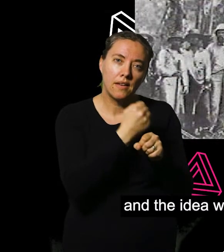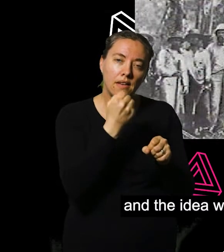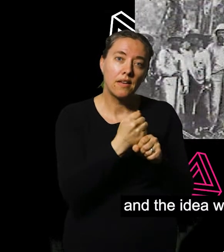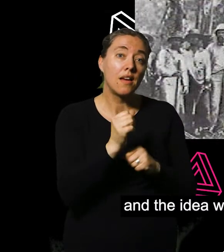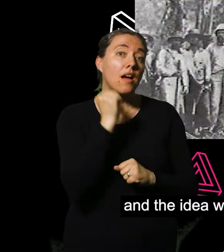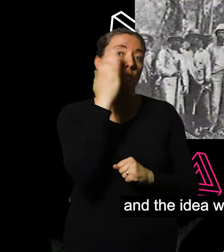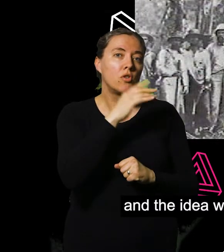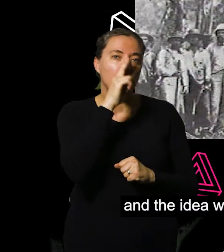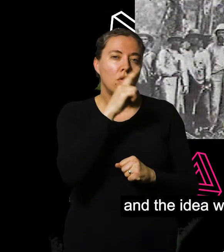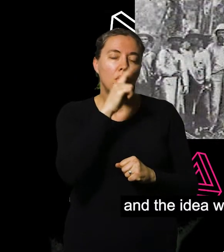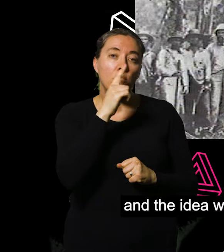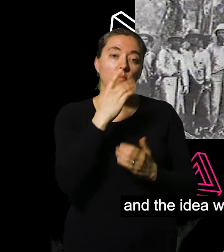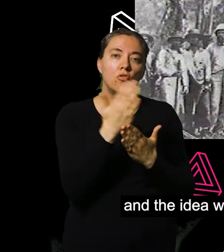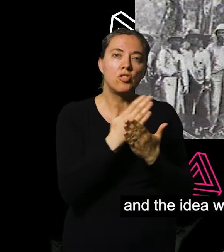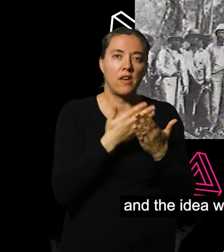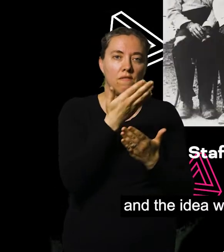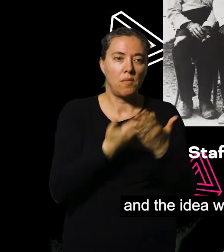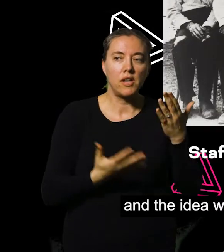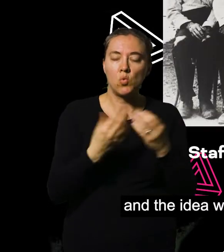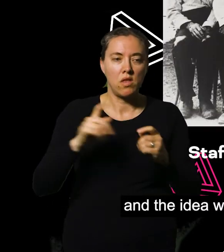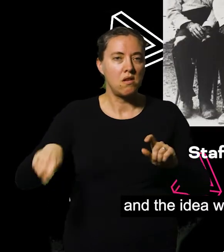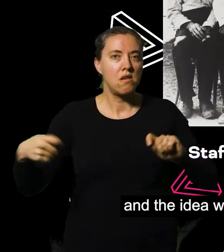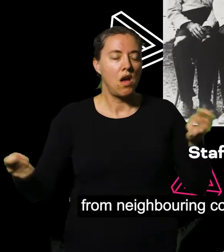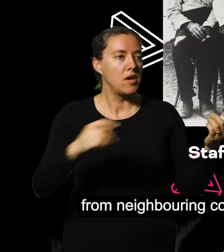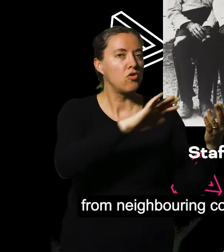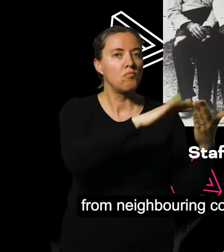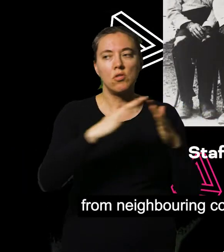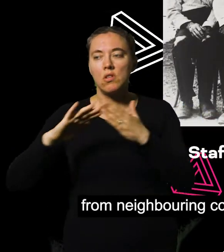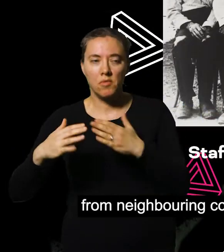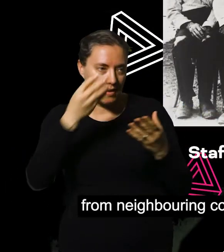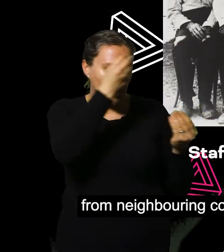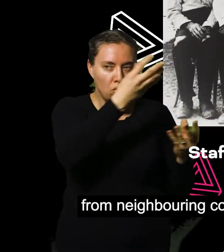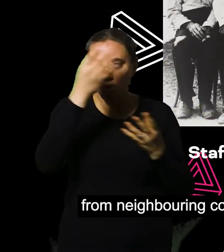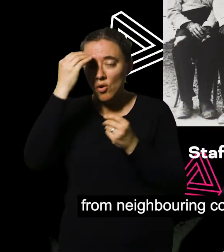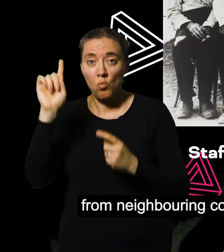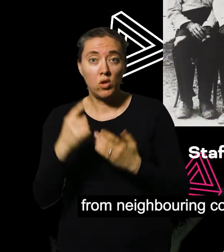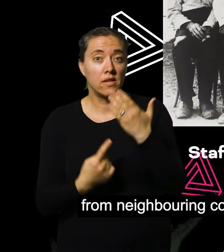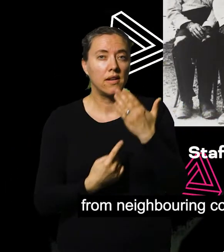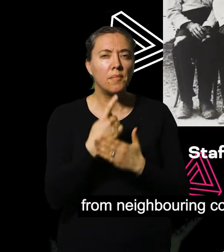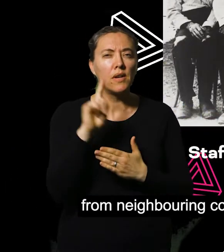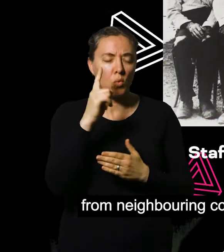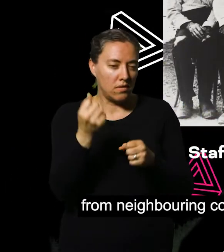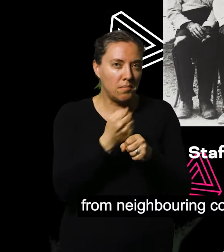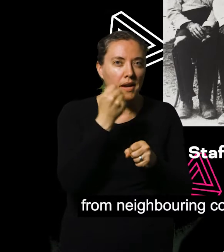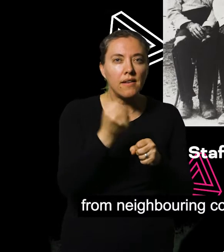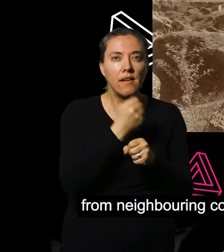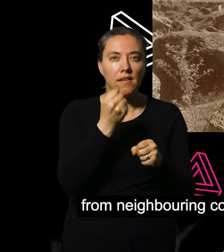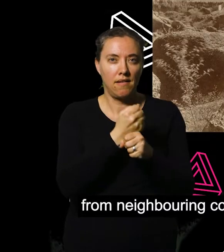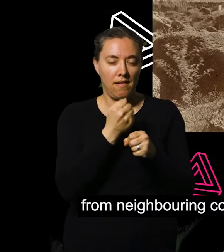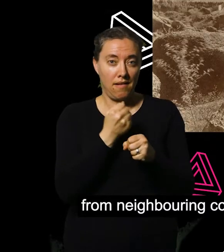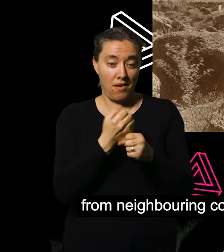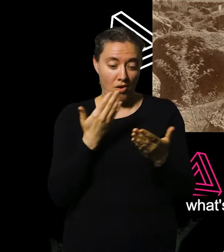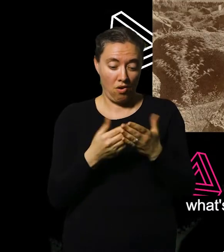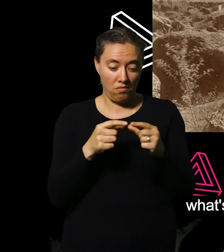idea is that there's information to let people know from neighbouring communities about what's happening within